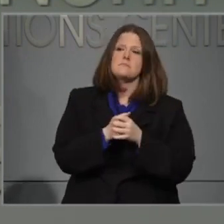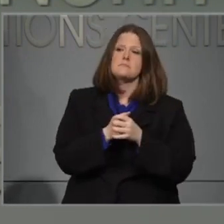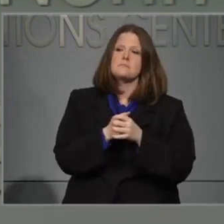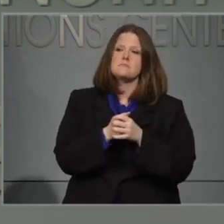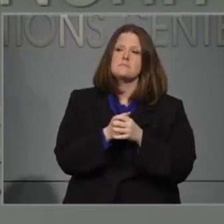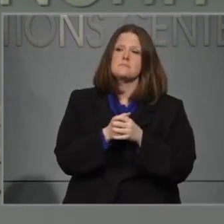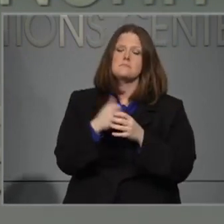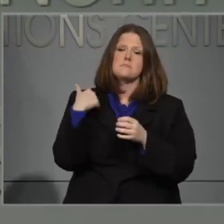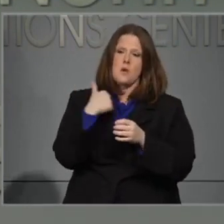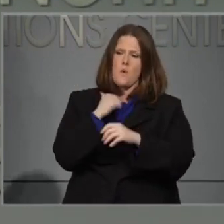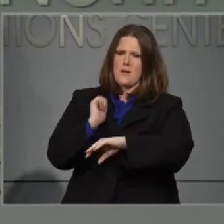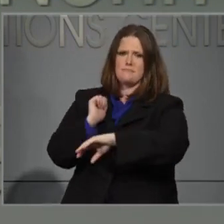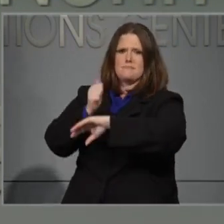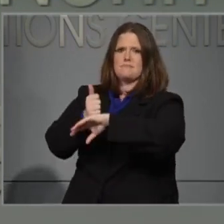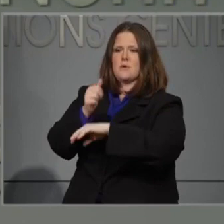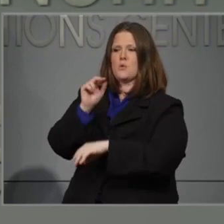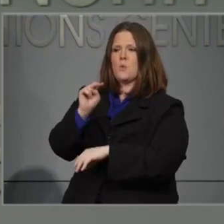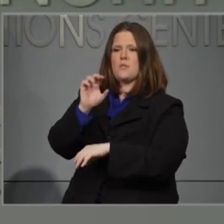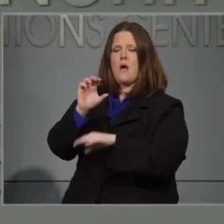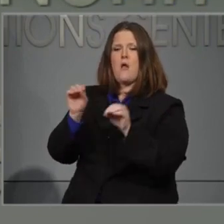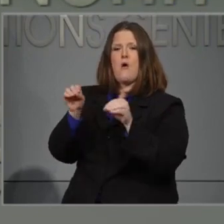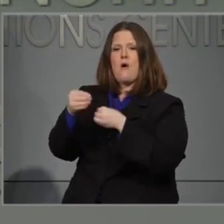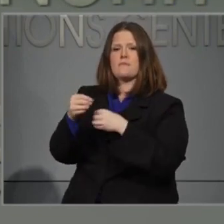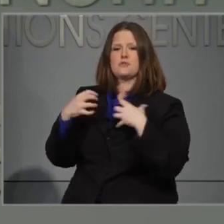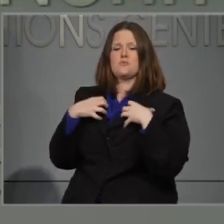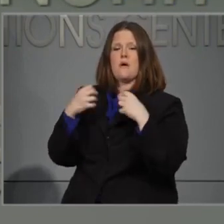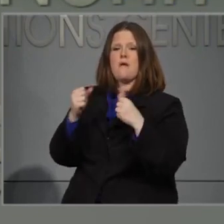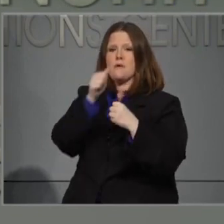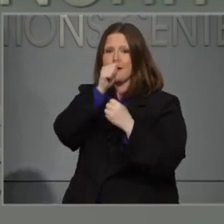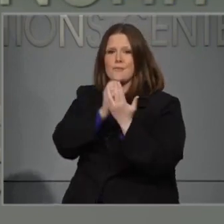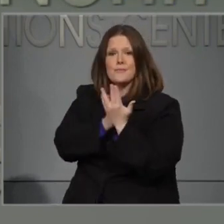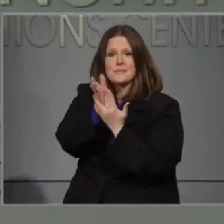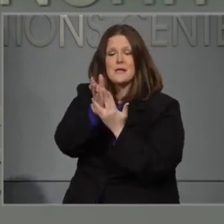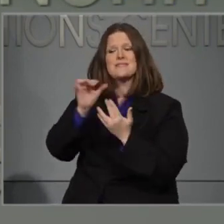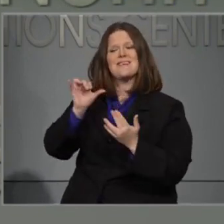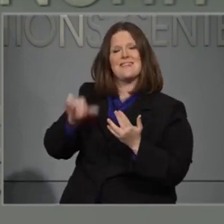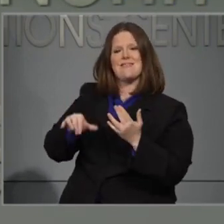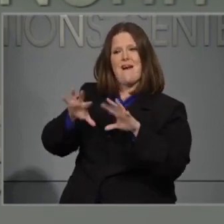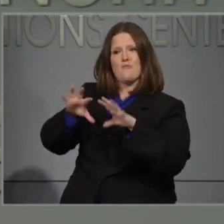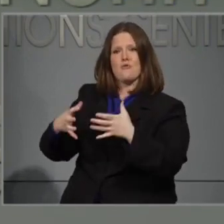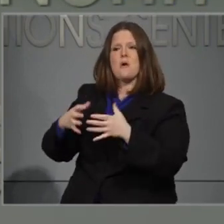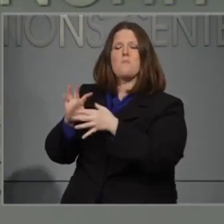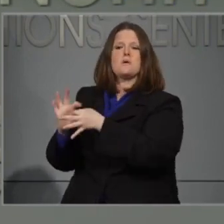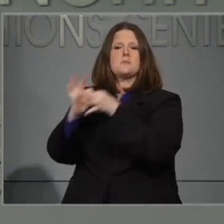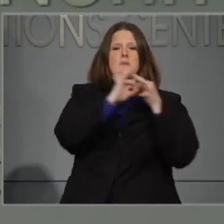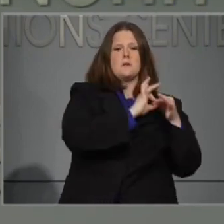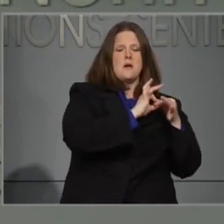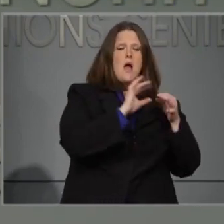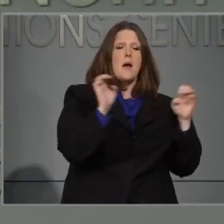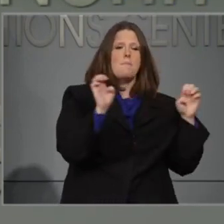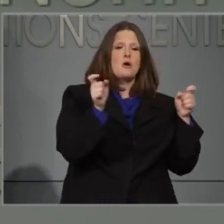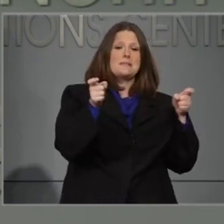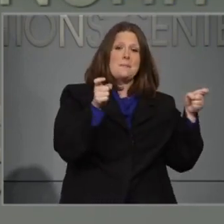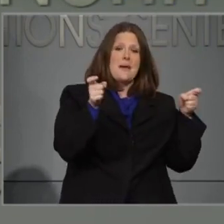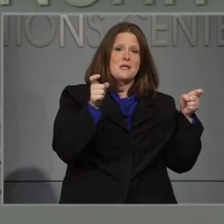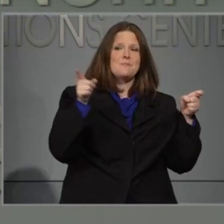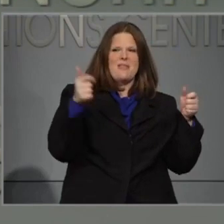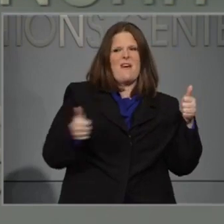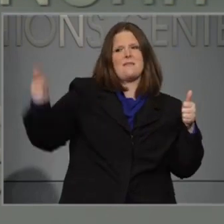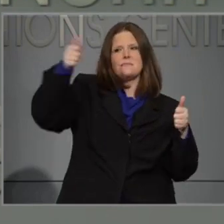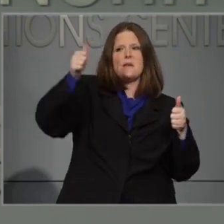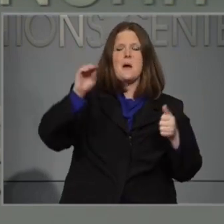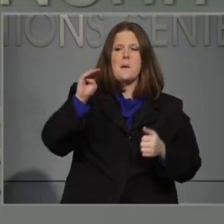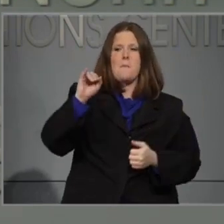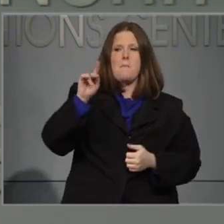NCOR, the North Carolina Office of Recovery and Resilience, as part of our emergency management operations headed by Mike